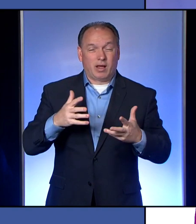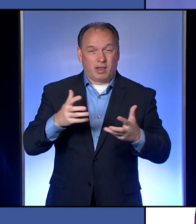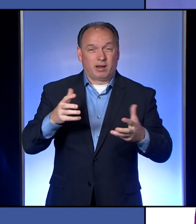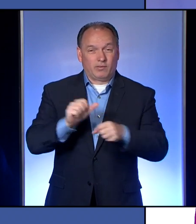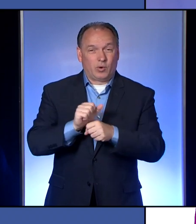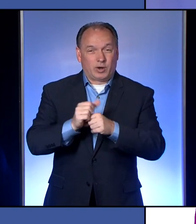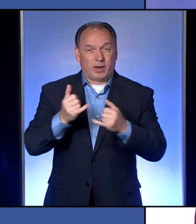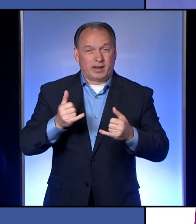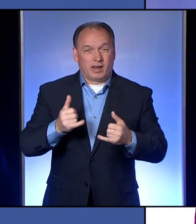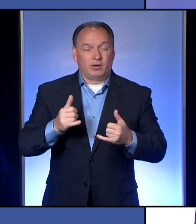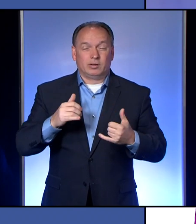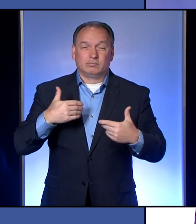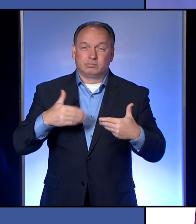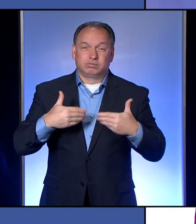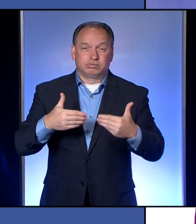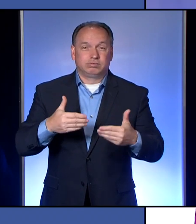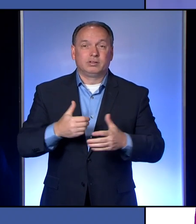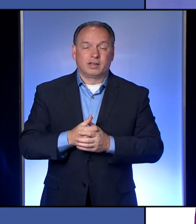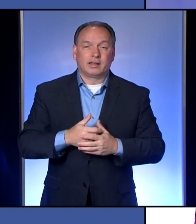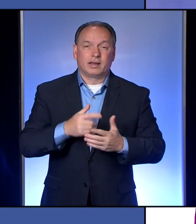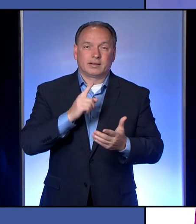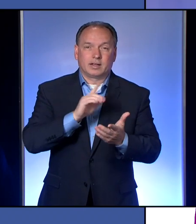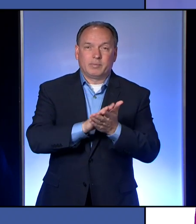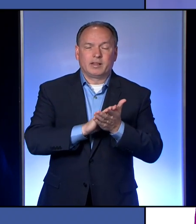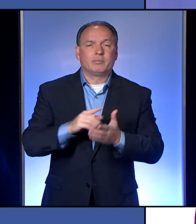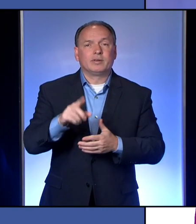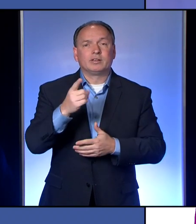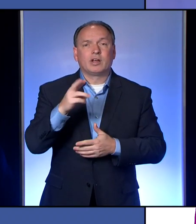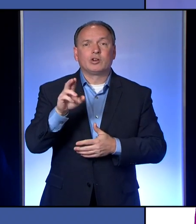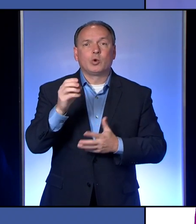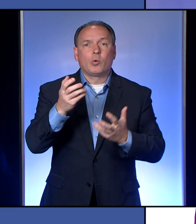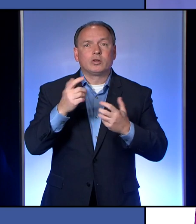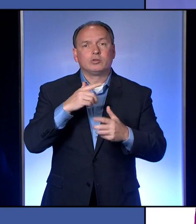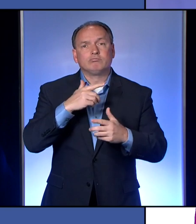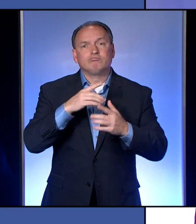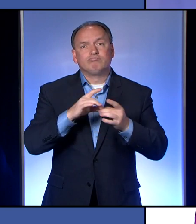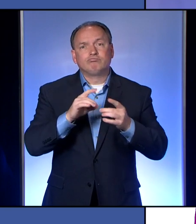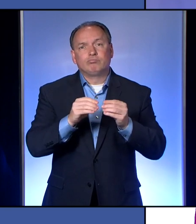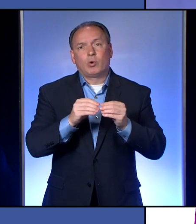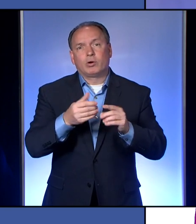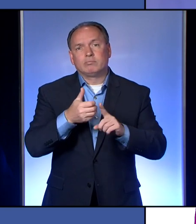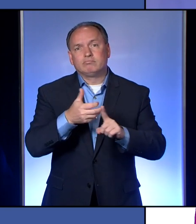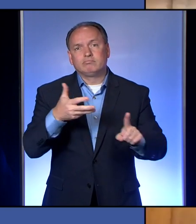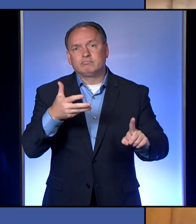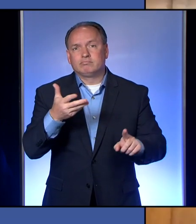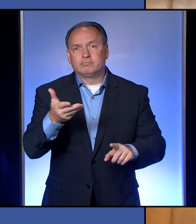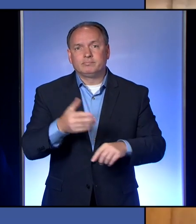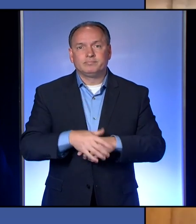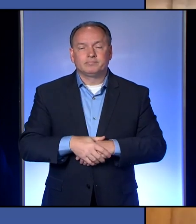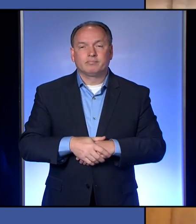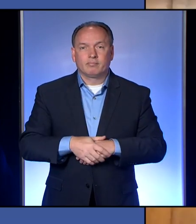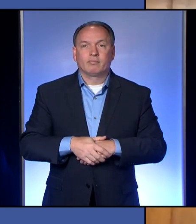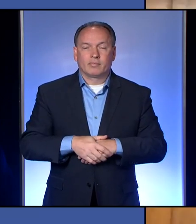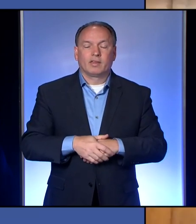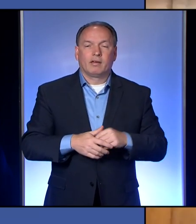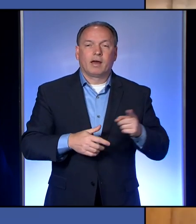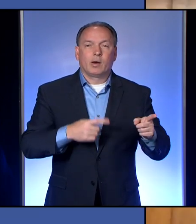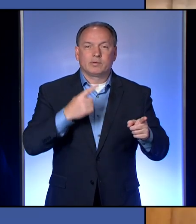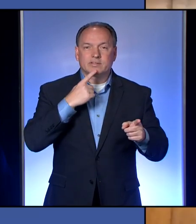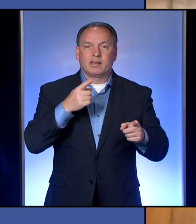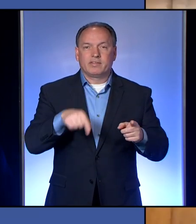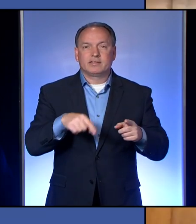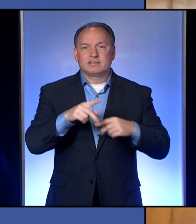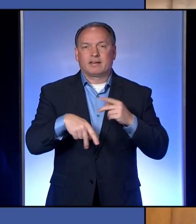them at the moment, and I really commend them. I don't know, Dr. Nadwerny, if you want to say anything further about that. I would say this kind of surge